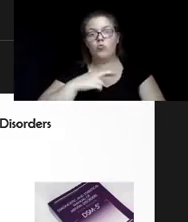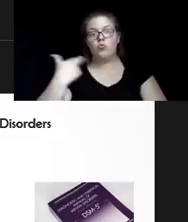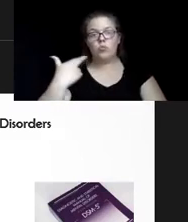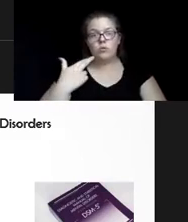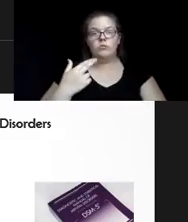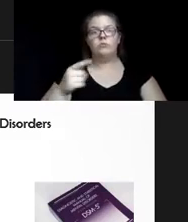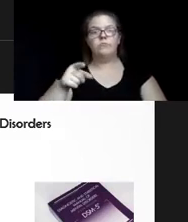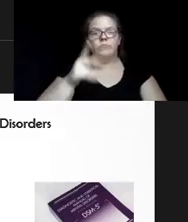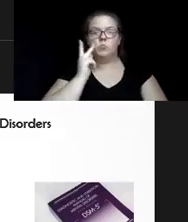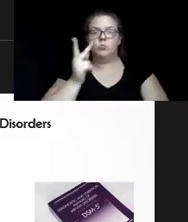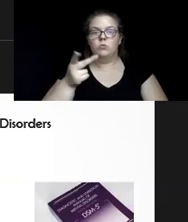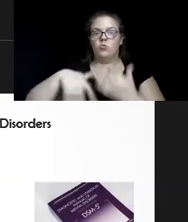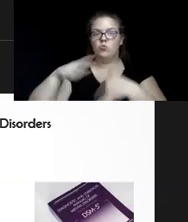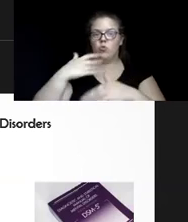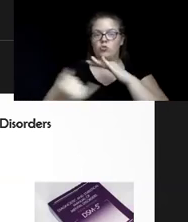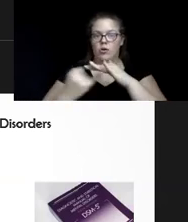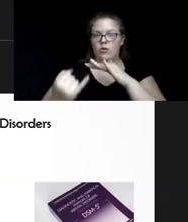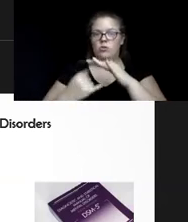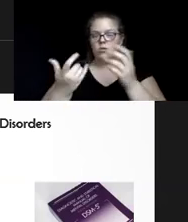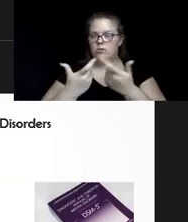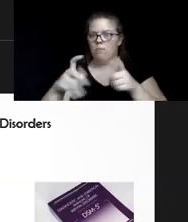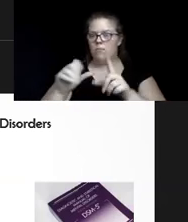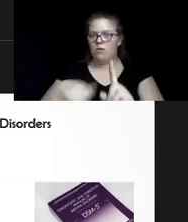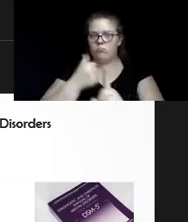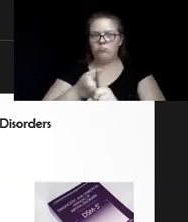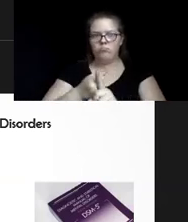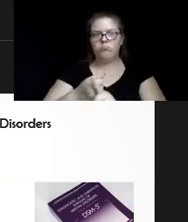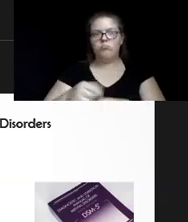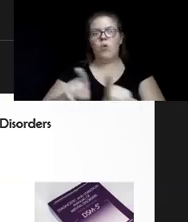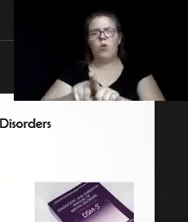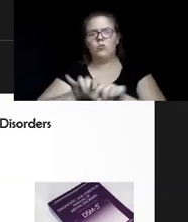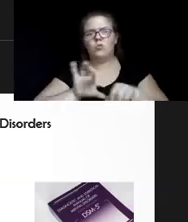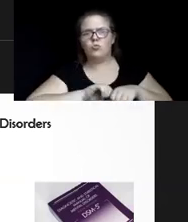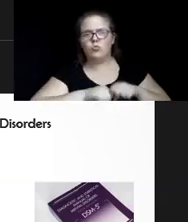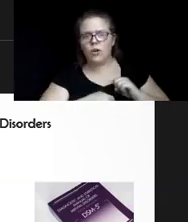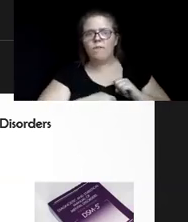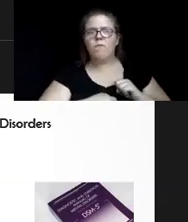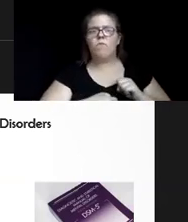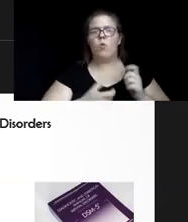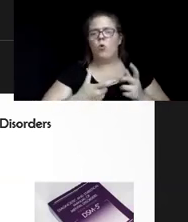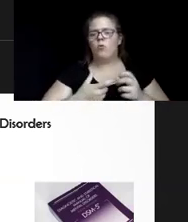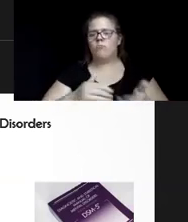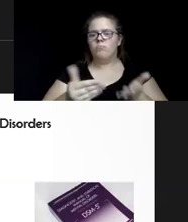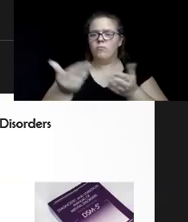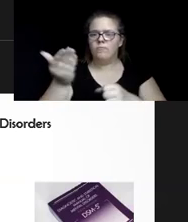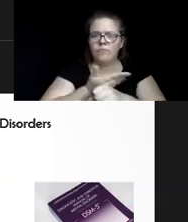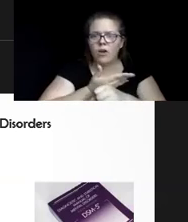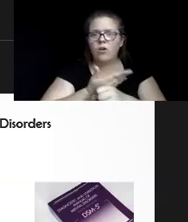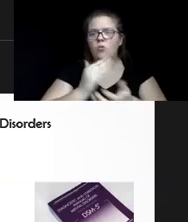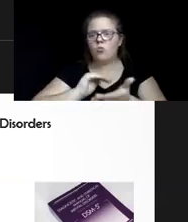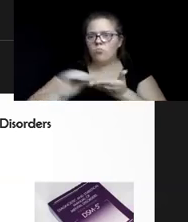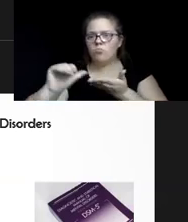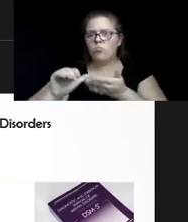there. That's a big one. And also bereavement and grief. And then the loss of a job or the loss of a vocation.